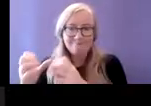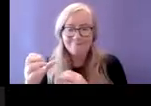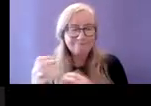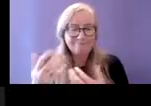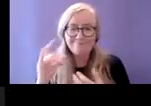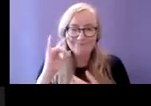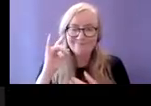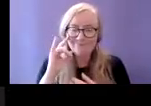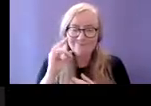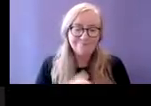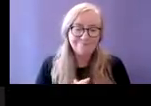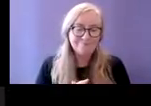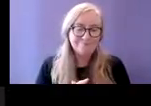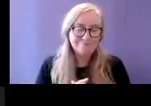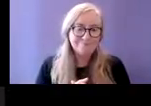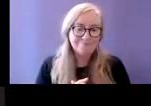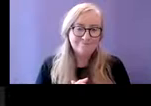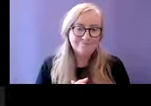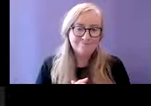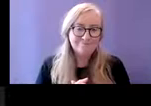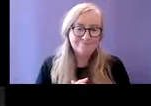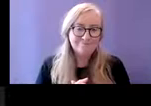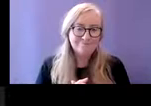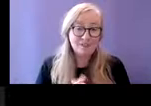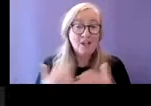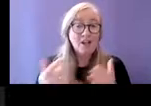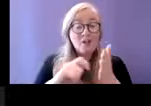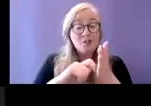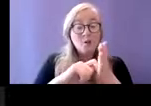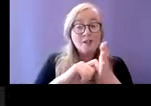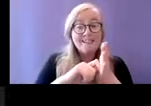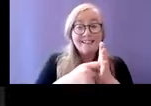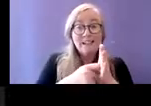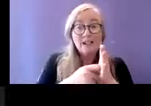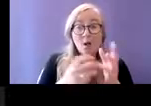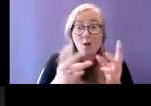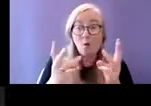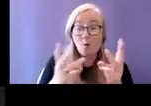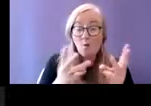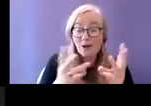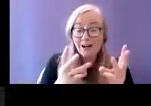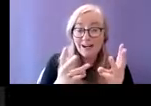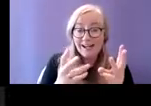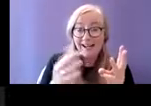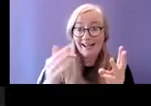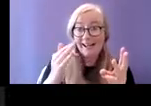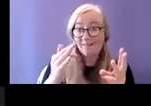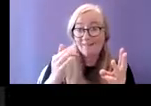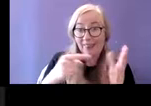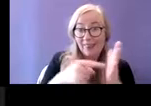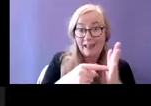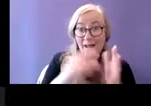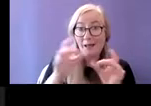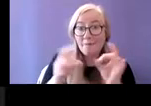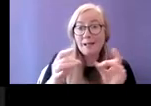if a key worker makes a mistake in relation to a client's welfare should they succumb to the nature